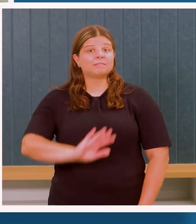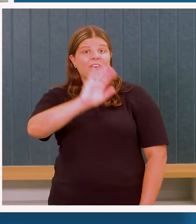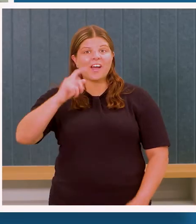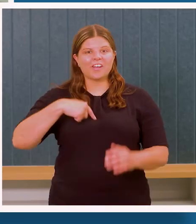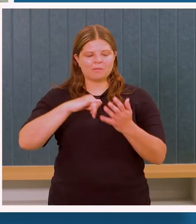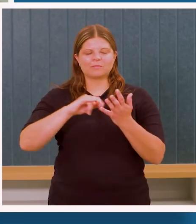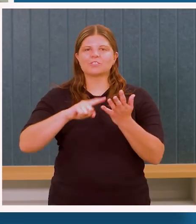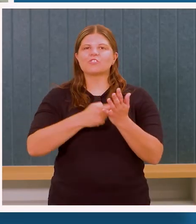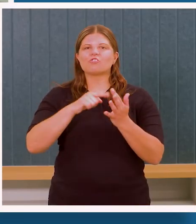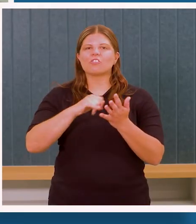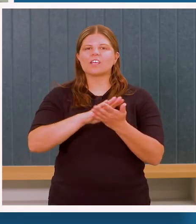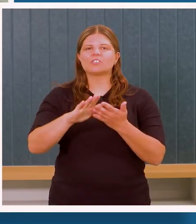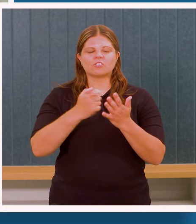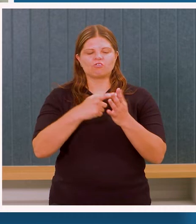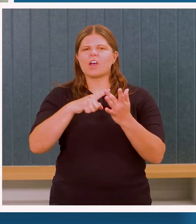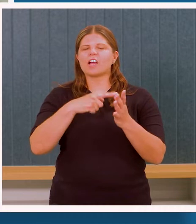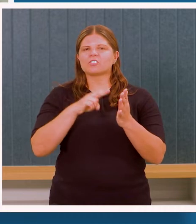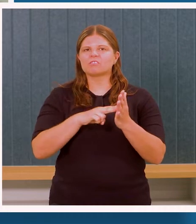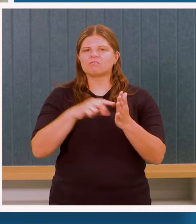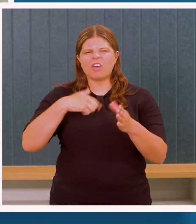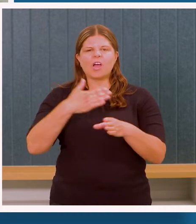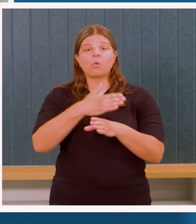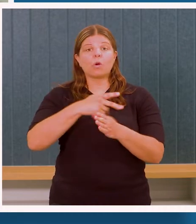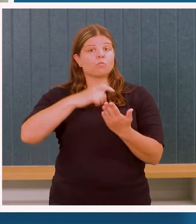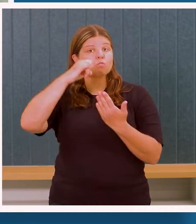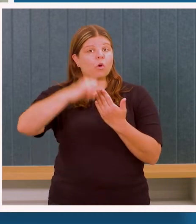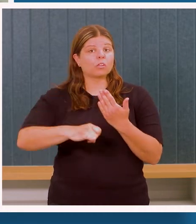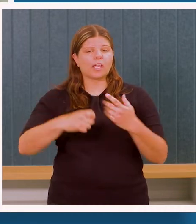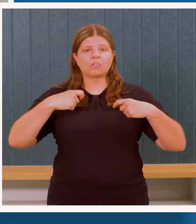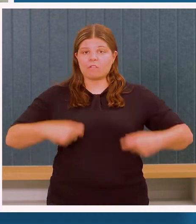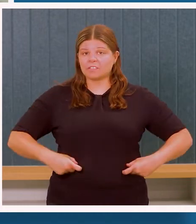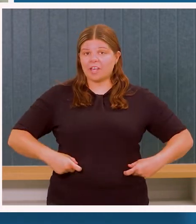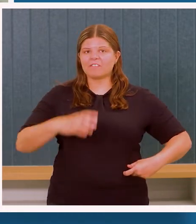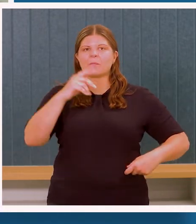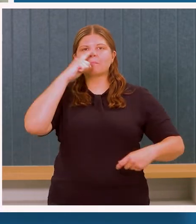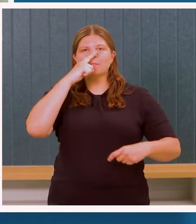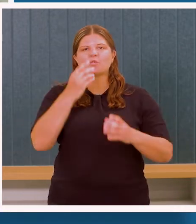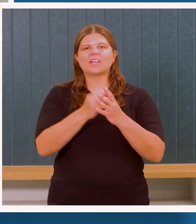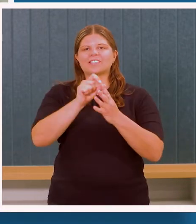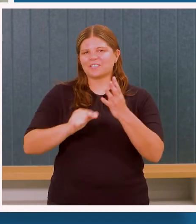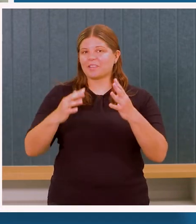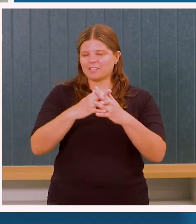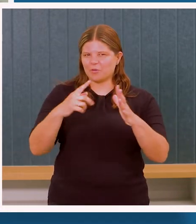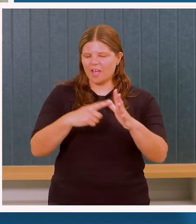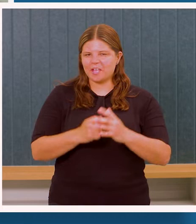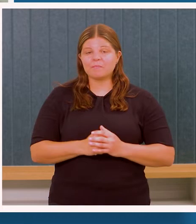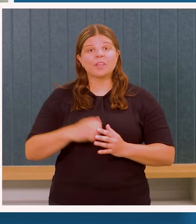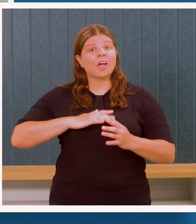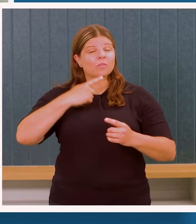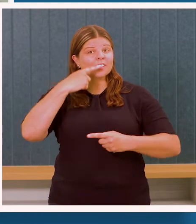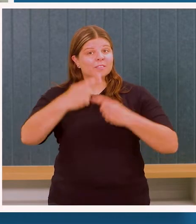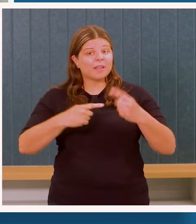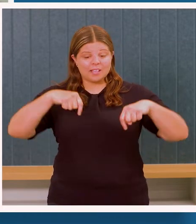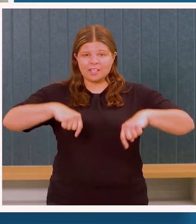Hello, I'm Suresh Rajan, Project Officer at People with Disabilities WA. I want to share with you our State